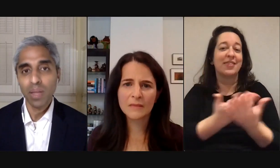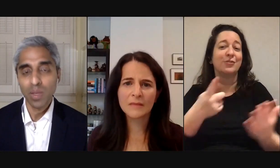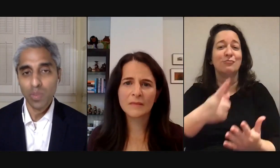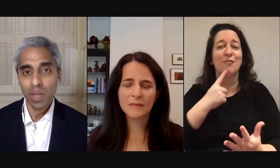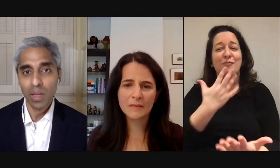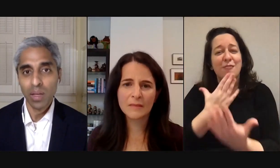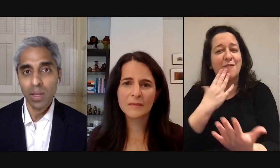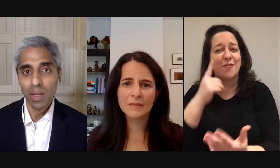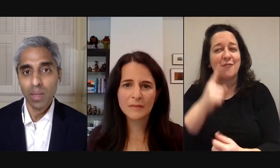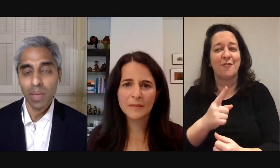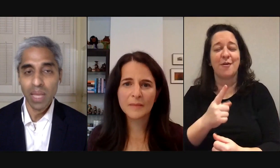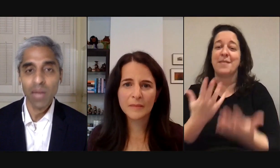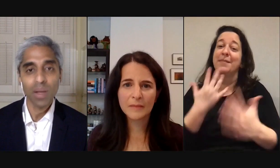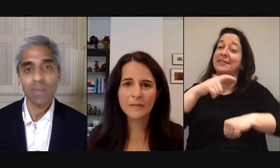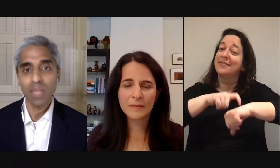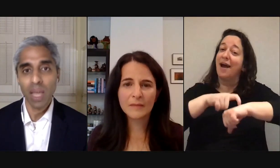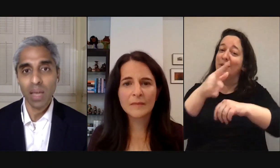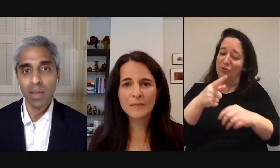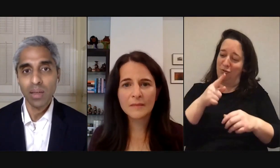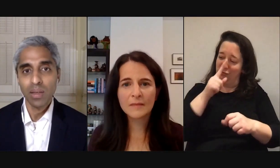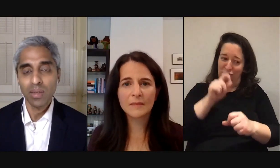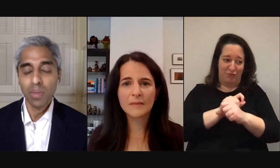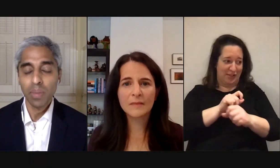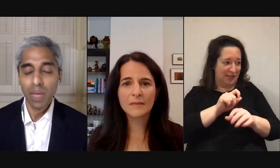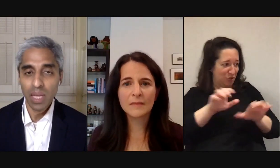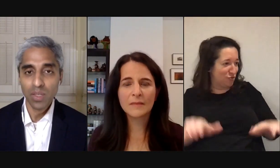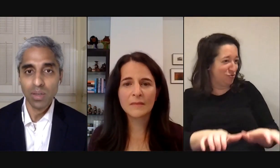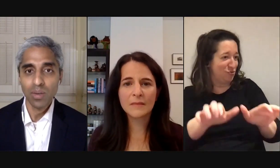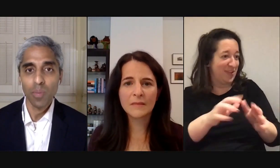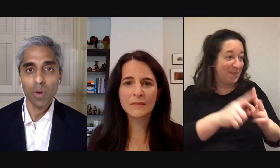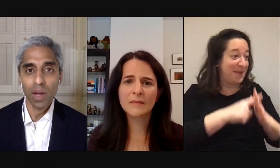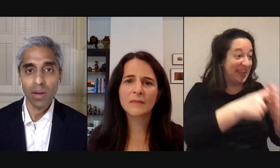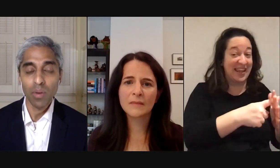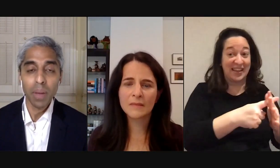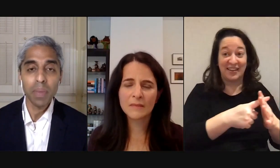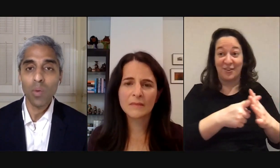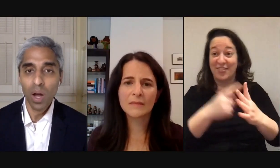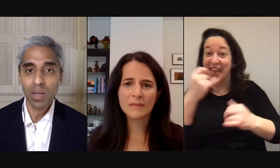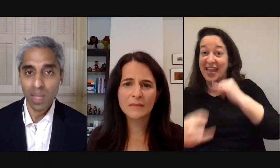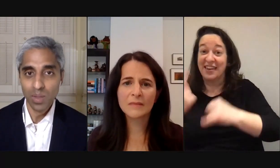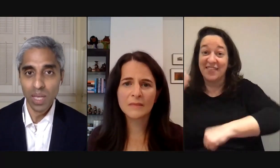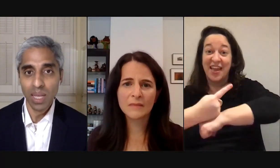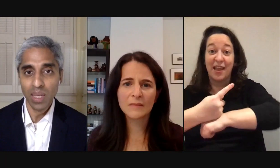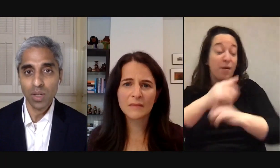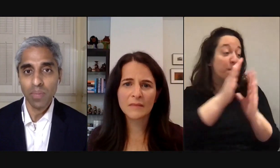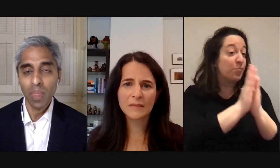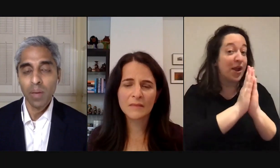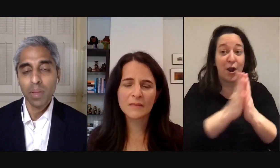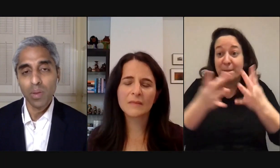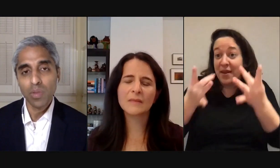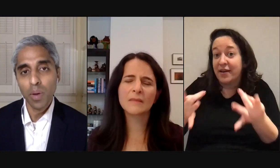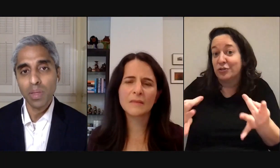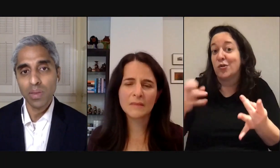time that you spend the beginning or end of the day in simple meditation or prayer or it might be a walk that you take in nature